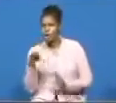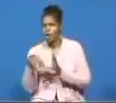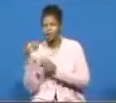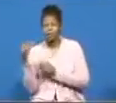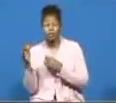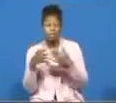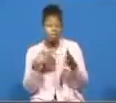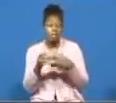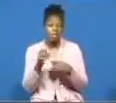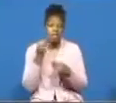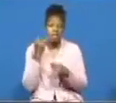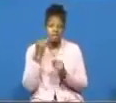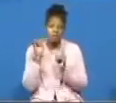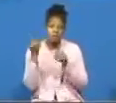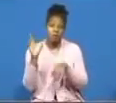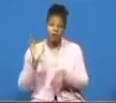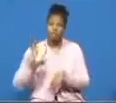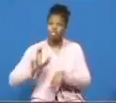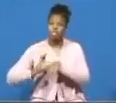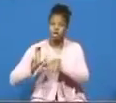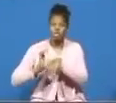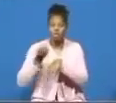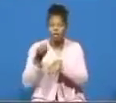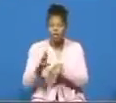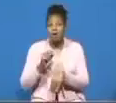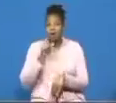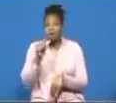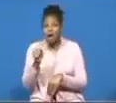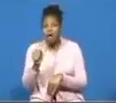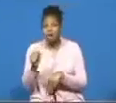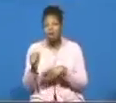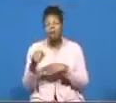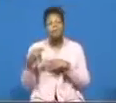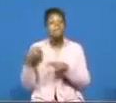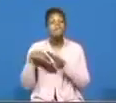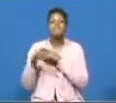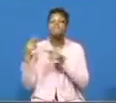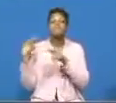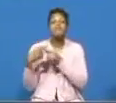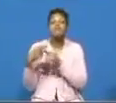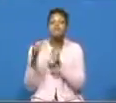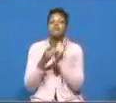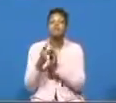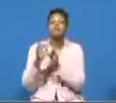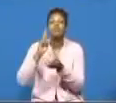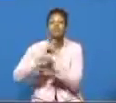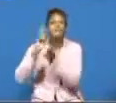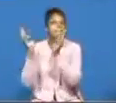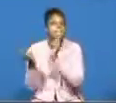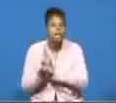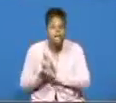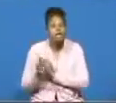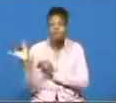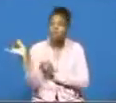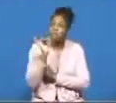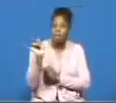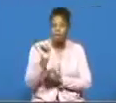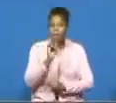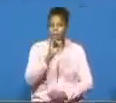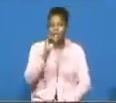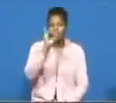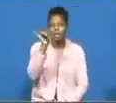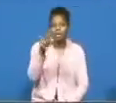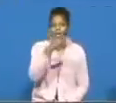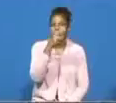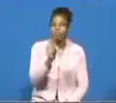church member or a non-member in the name of jesus repent like a john the baptist lady